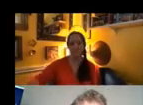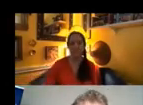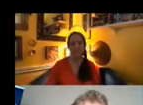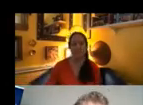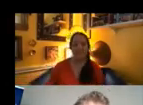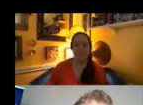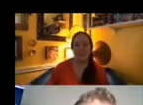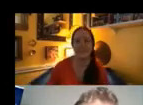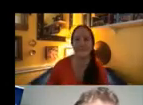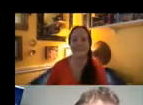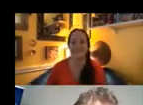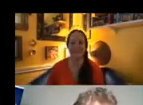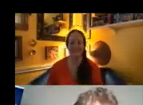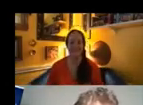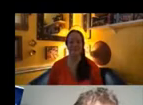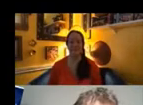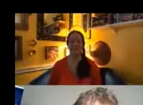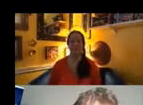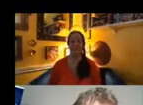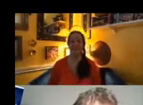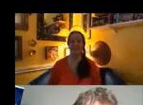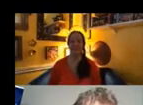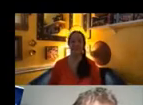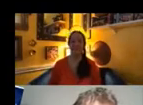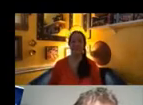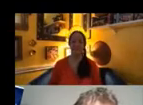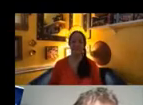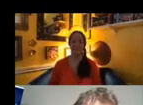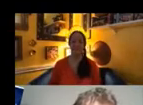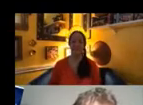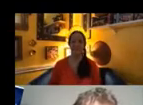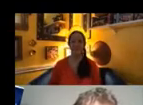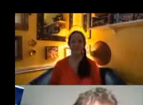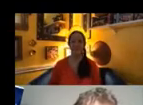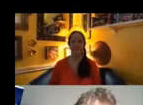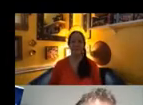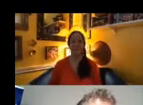Huh, so yeah, that was amazing.